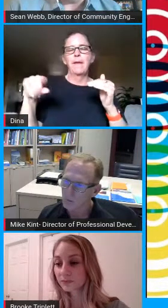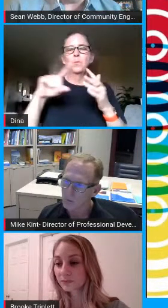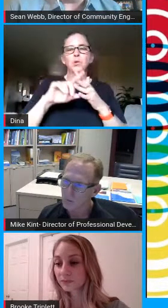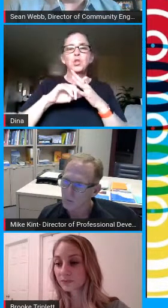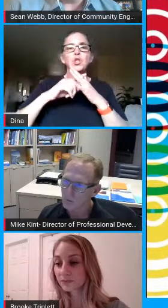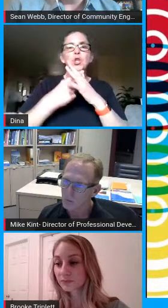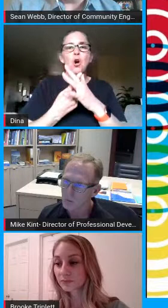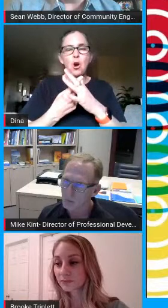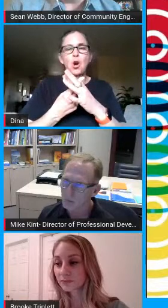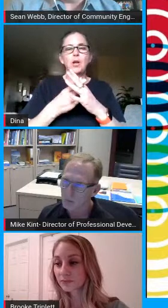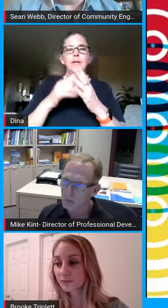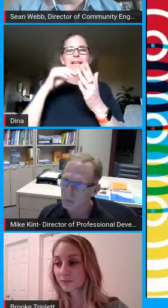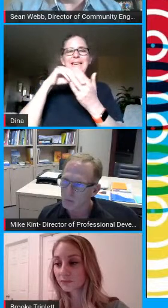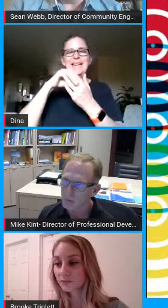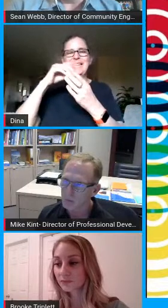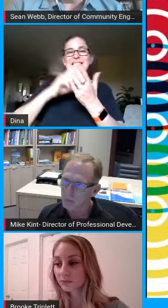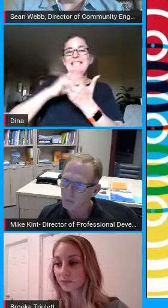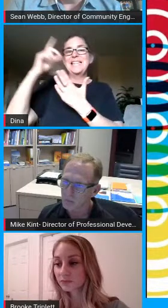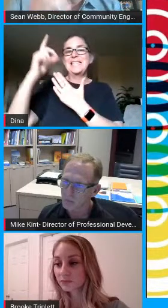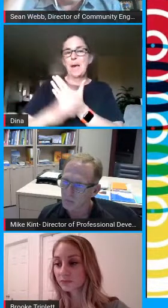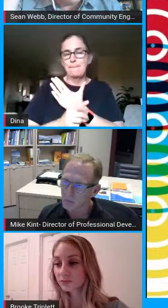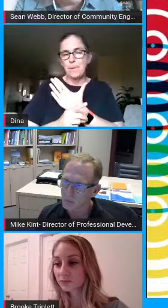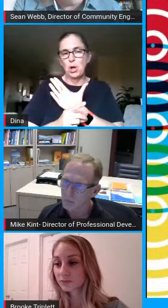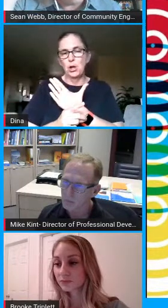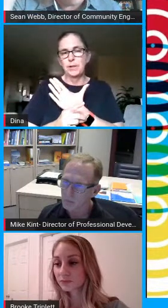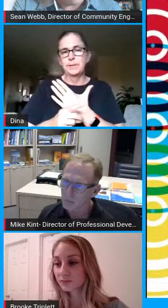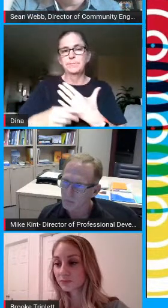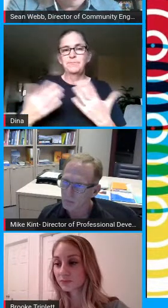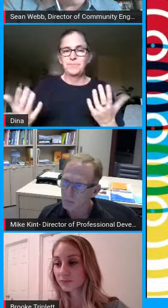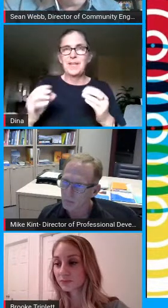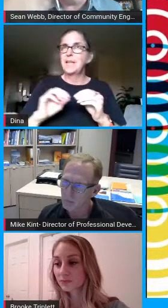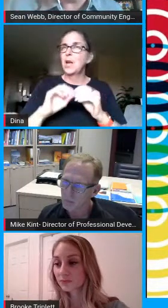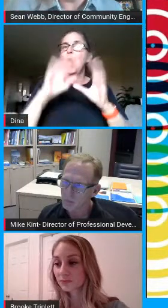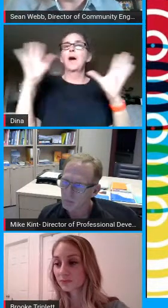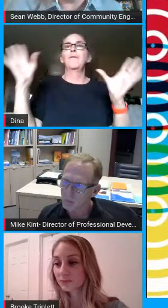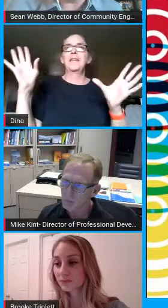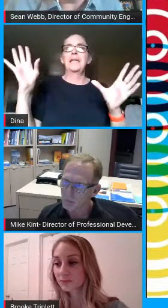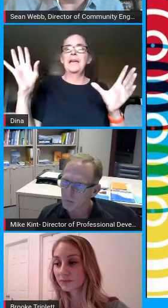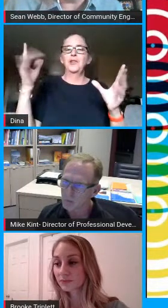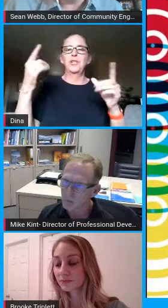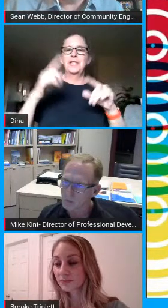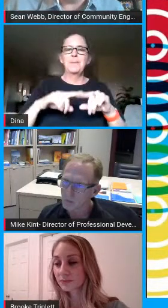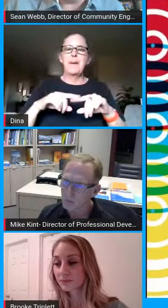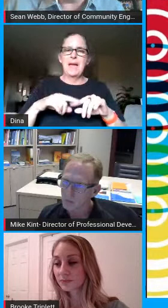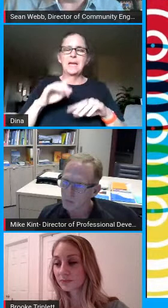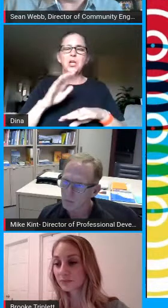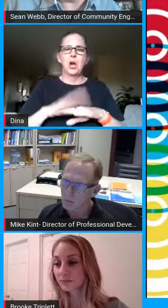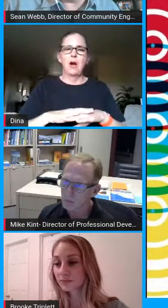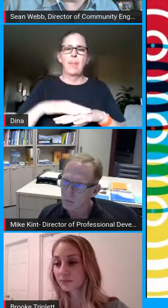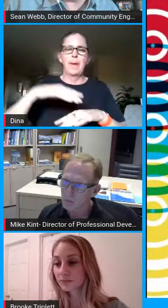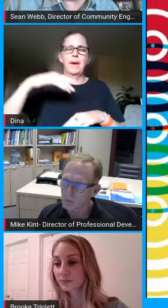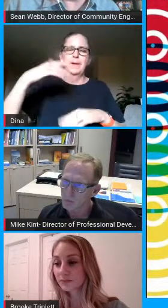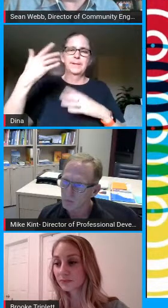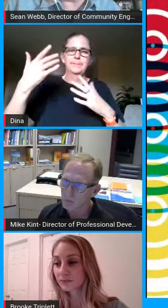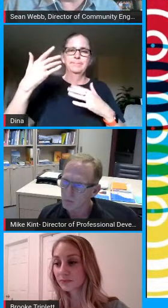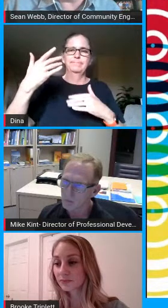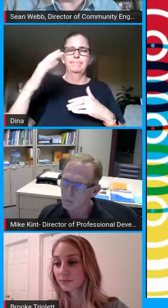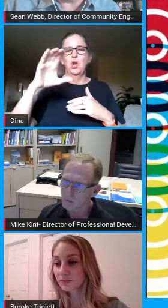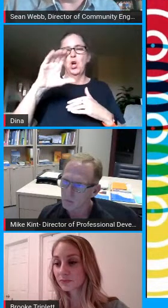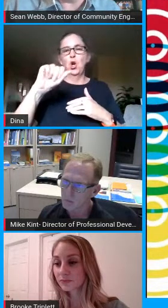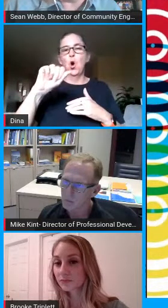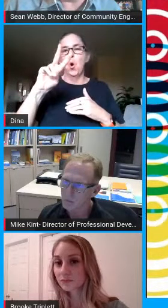um that that's obviously you know it all depends on the county orders and so forth and we'll get those directions